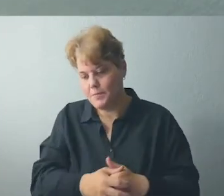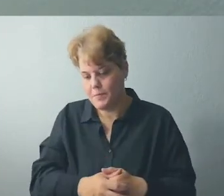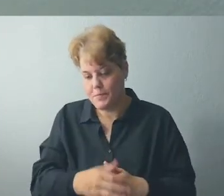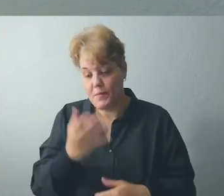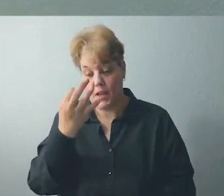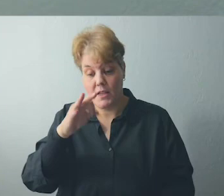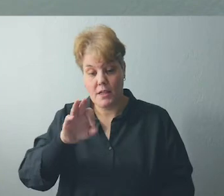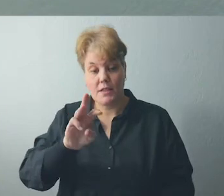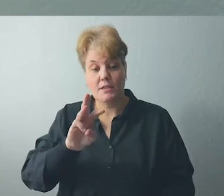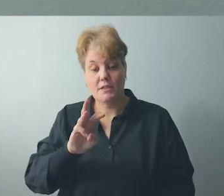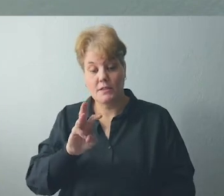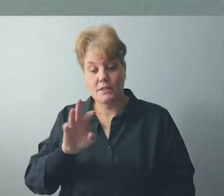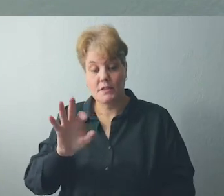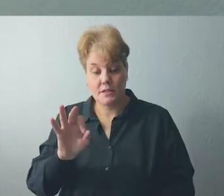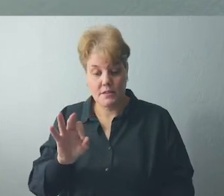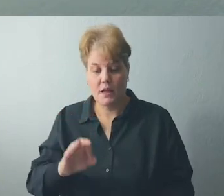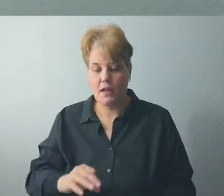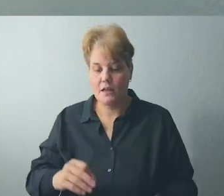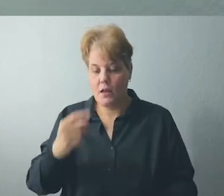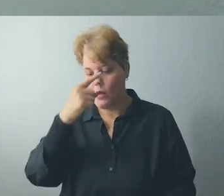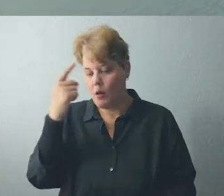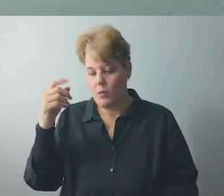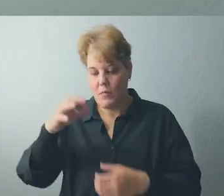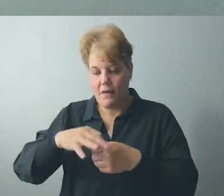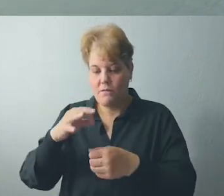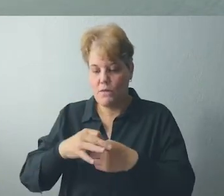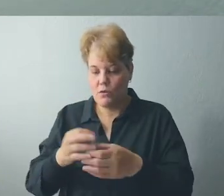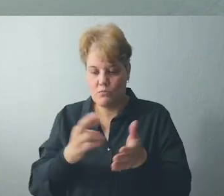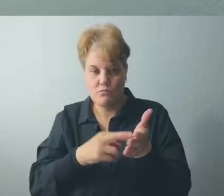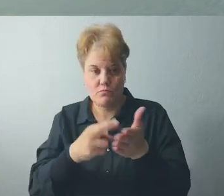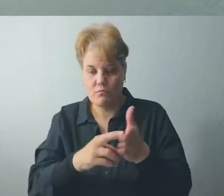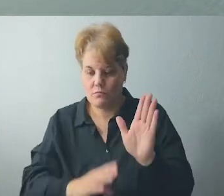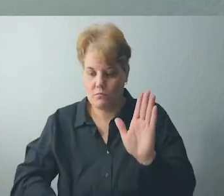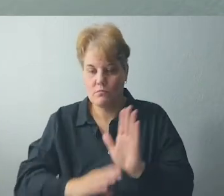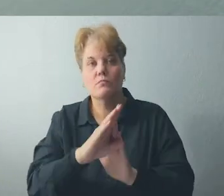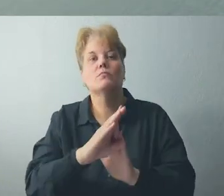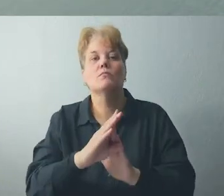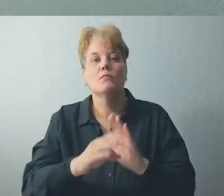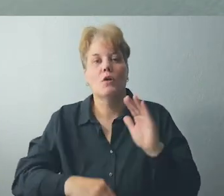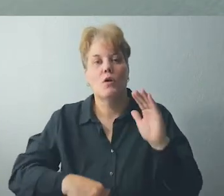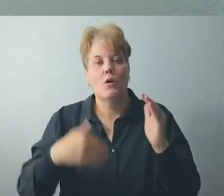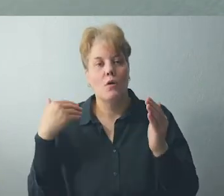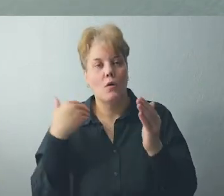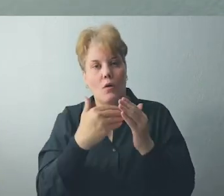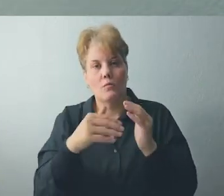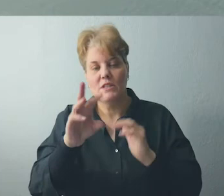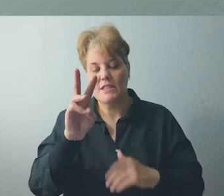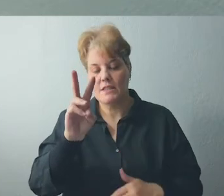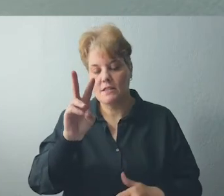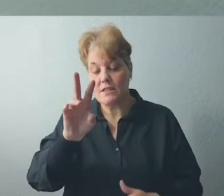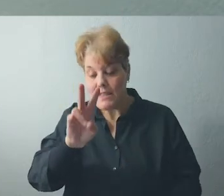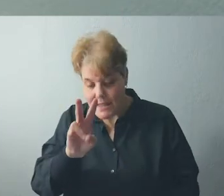area of racial injustice is one of those areas, as well as the area of women's rights and opportunities.